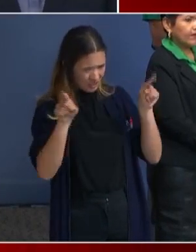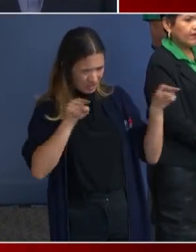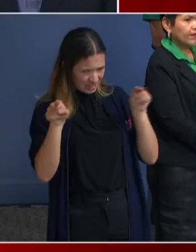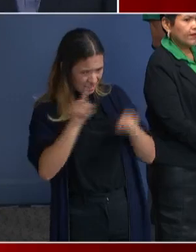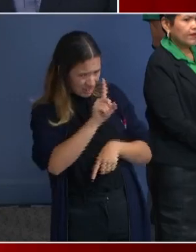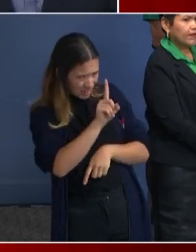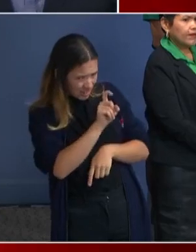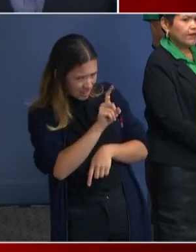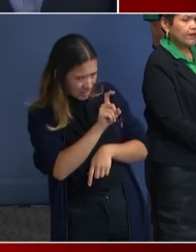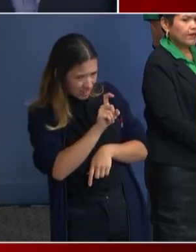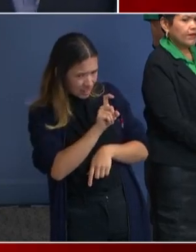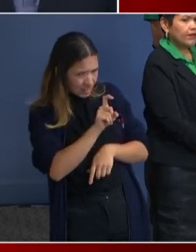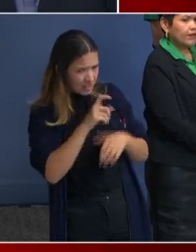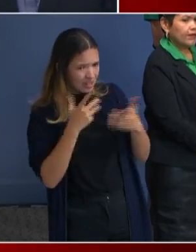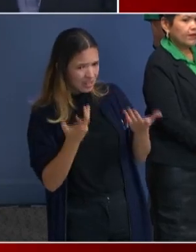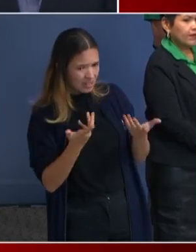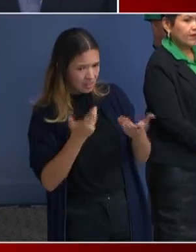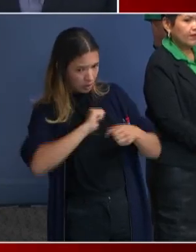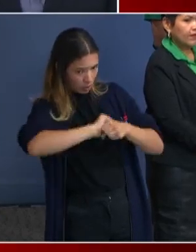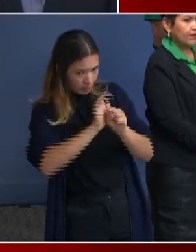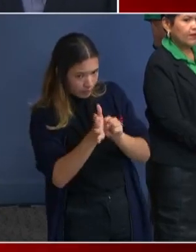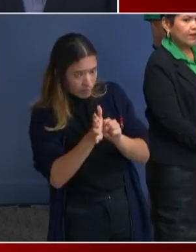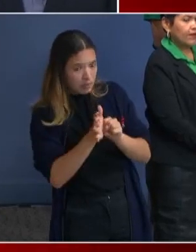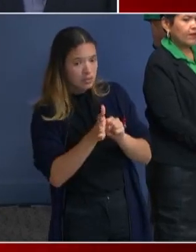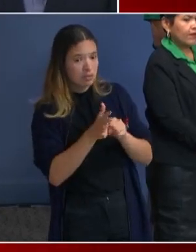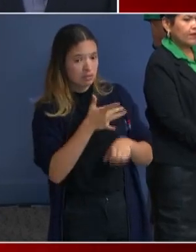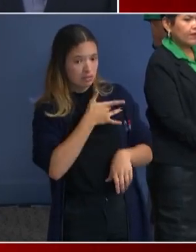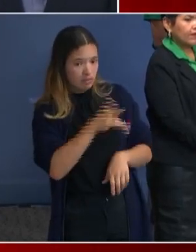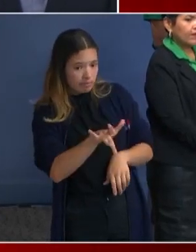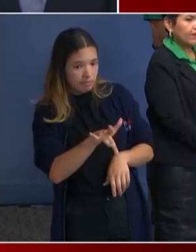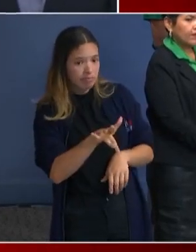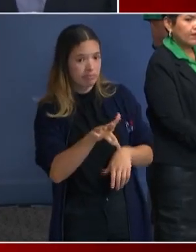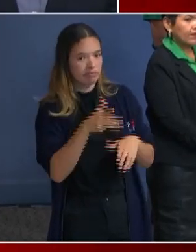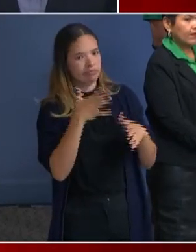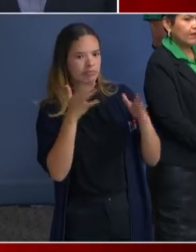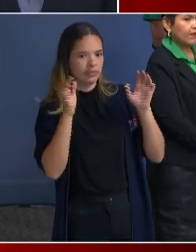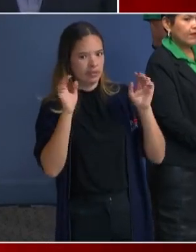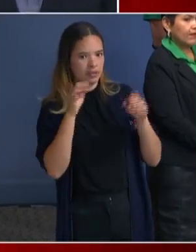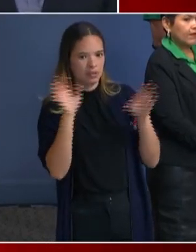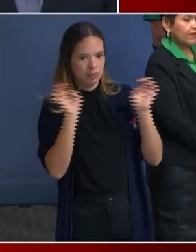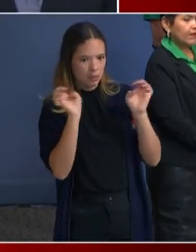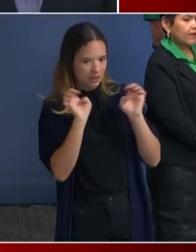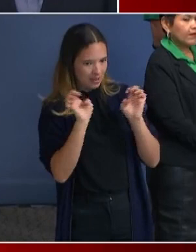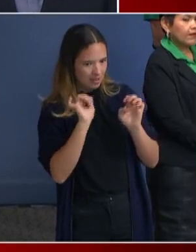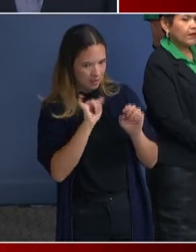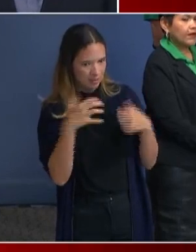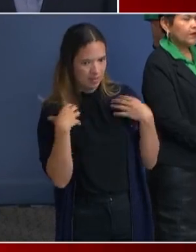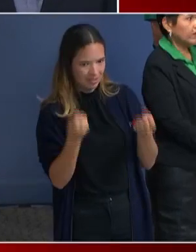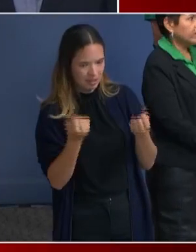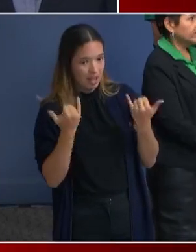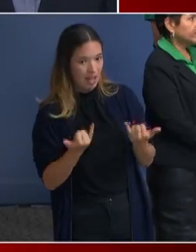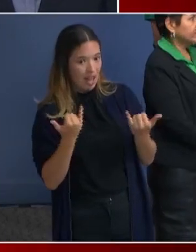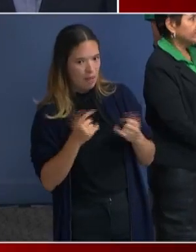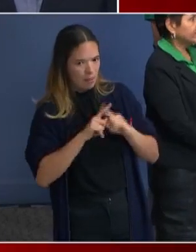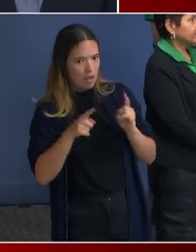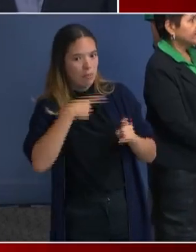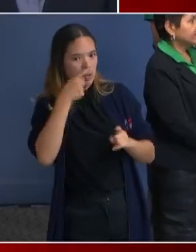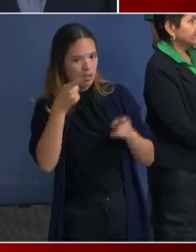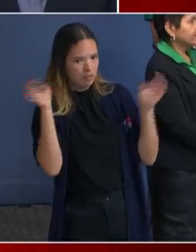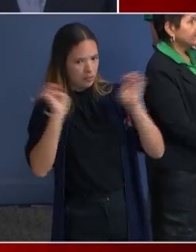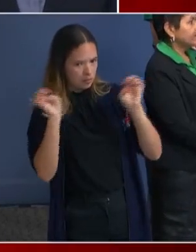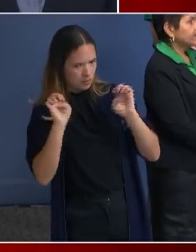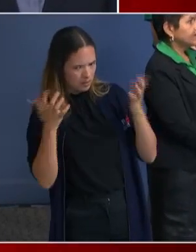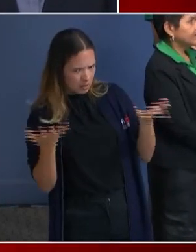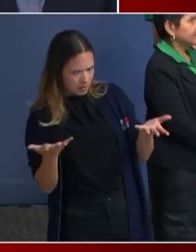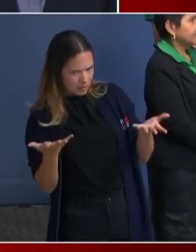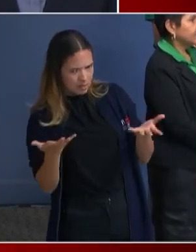mean, we're from COVID, we're used to you declaring a state of emergency or a health emergency. This is a public emergency. Is that different? You could call it a humanitarian